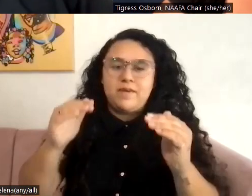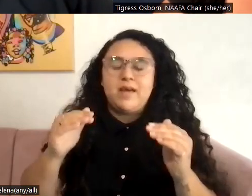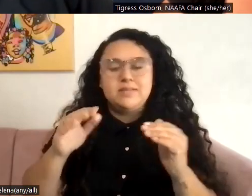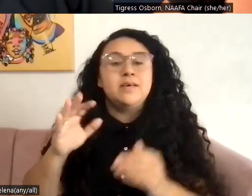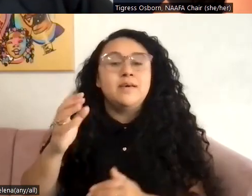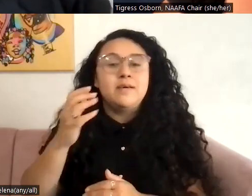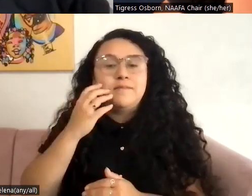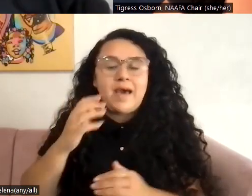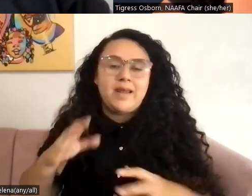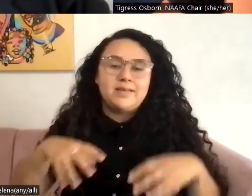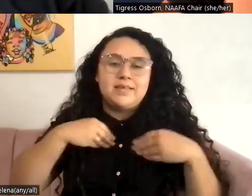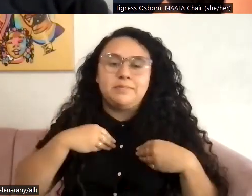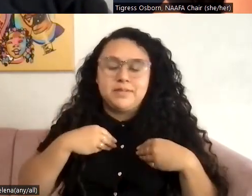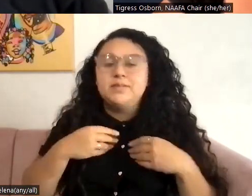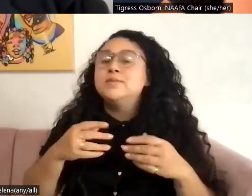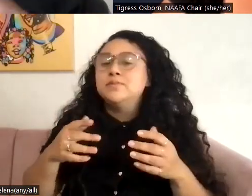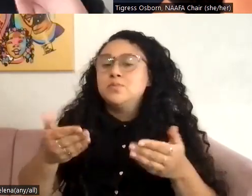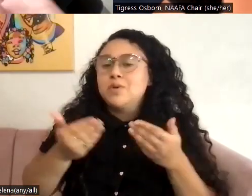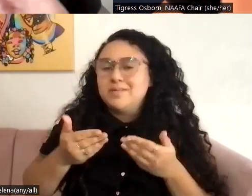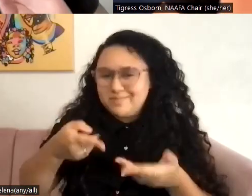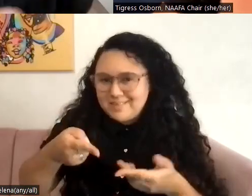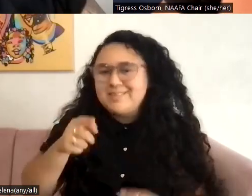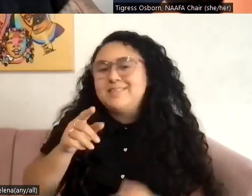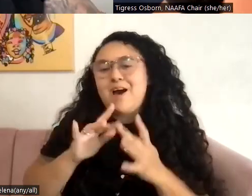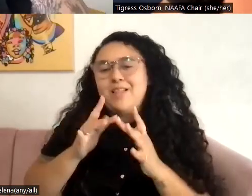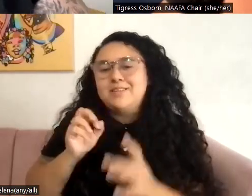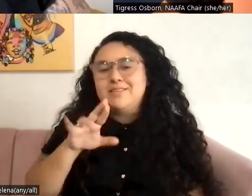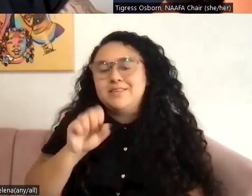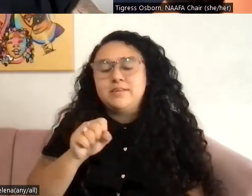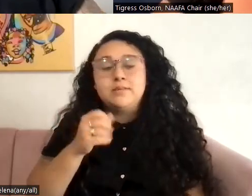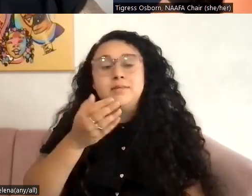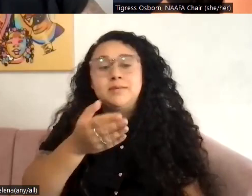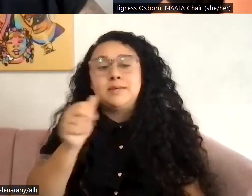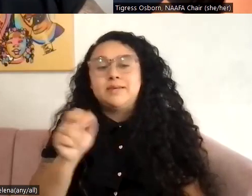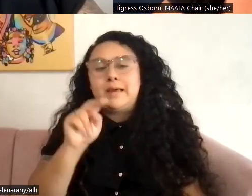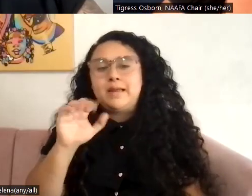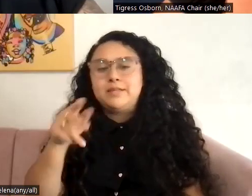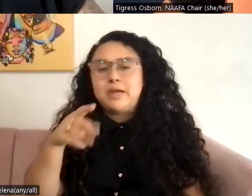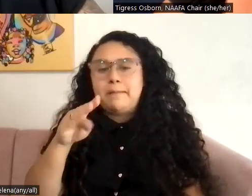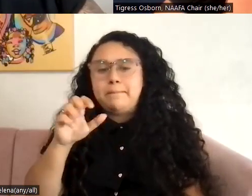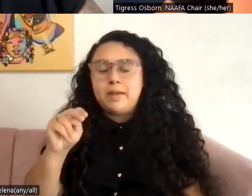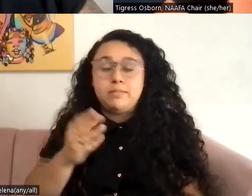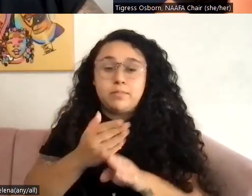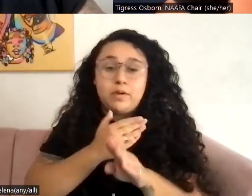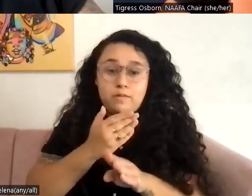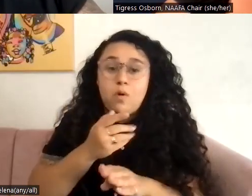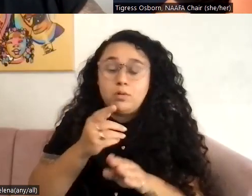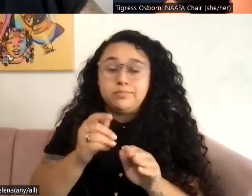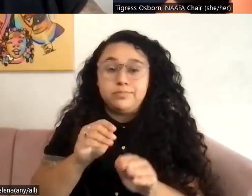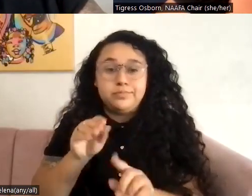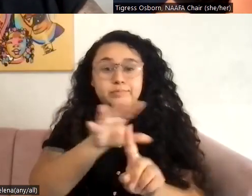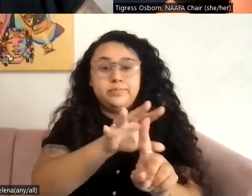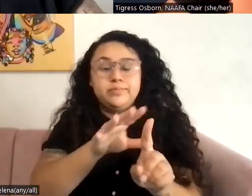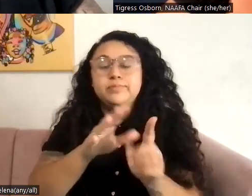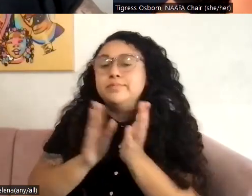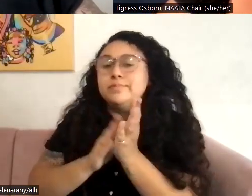is Anna Chapman, who I will introduce you to in just a second. Before we bring Anna on, I want to give a shout out